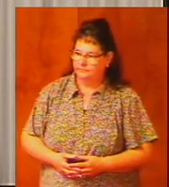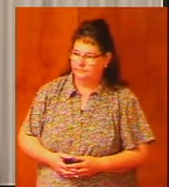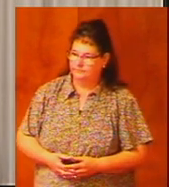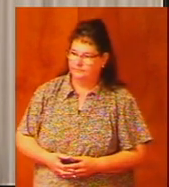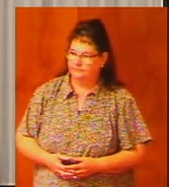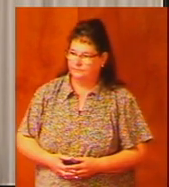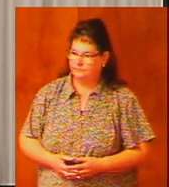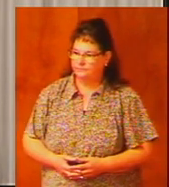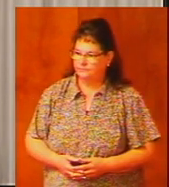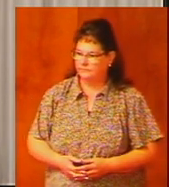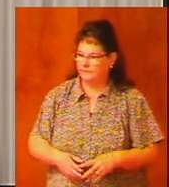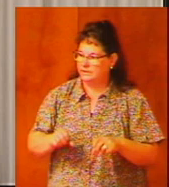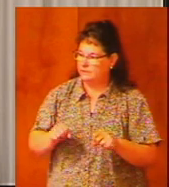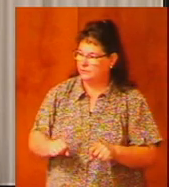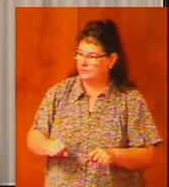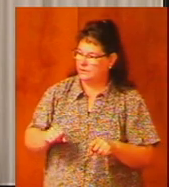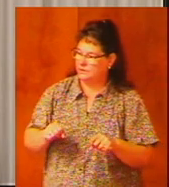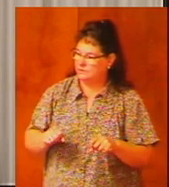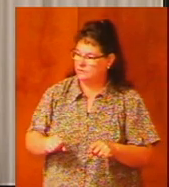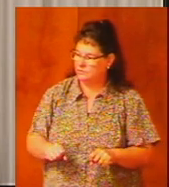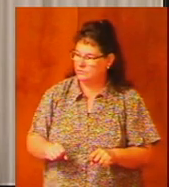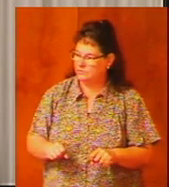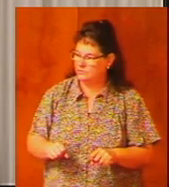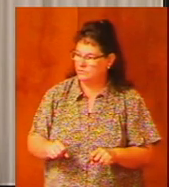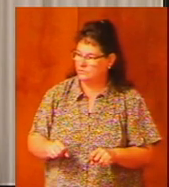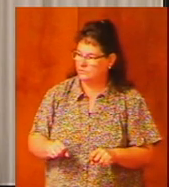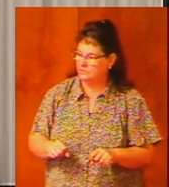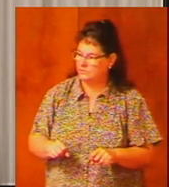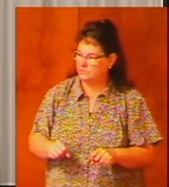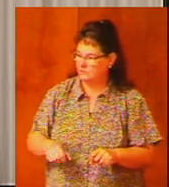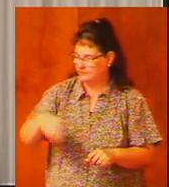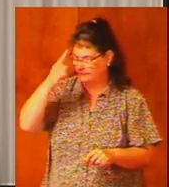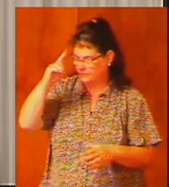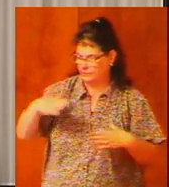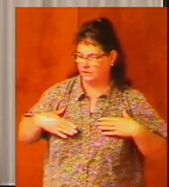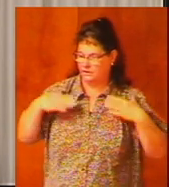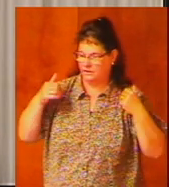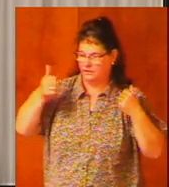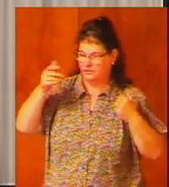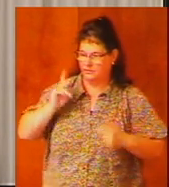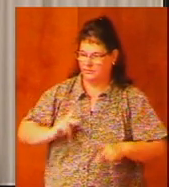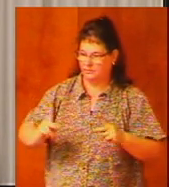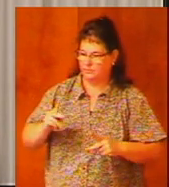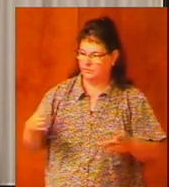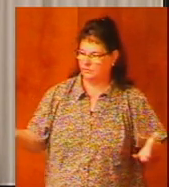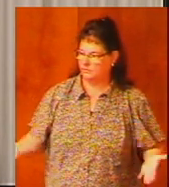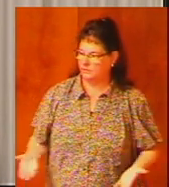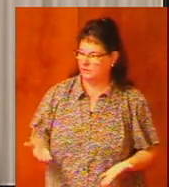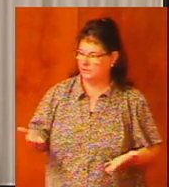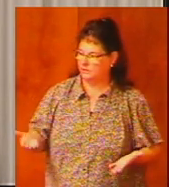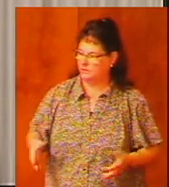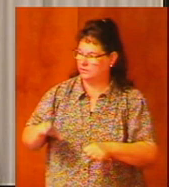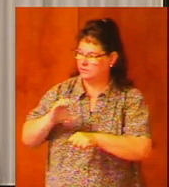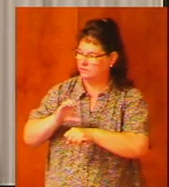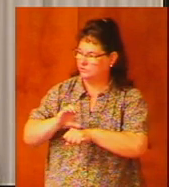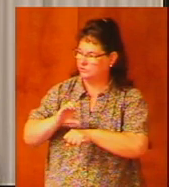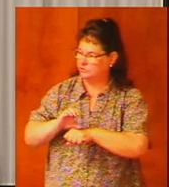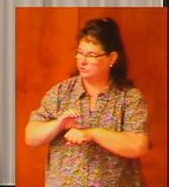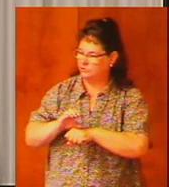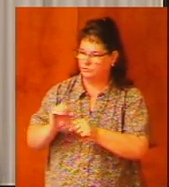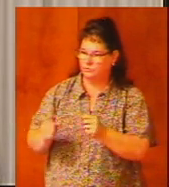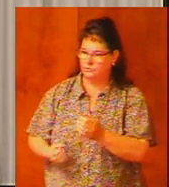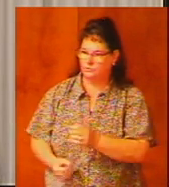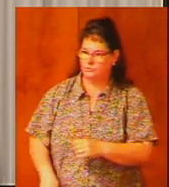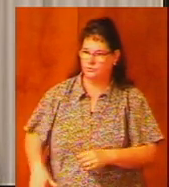it's possible for the younger folks in this church to